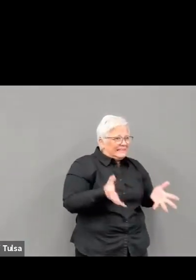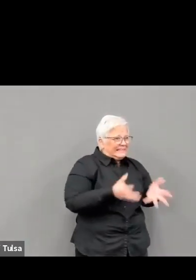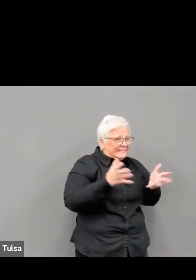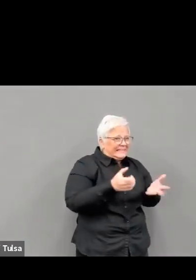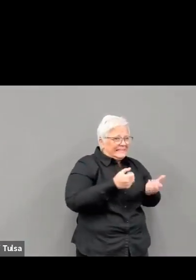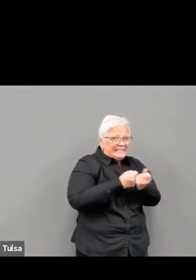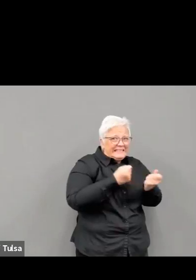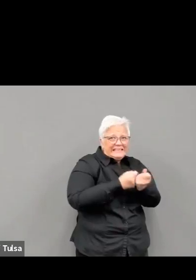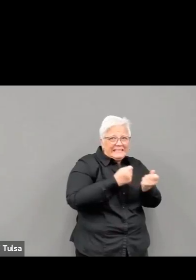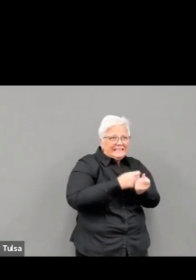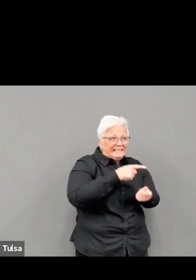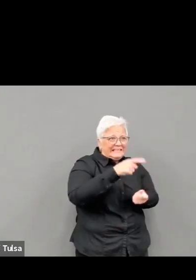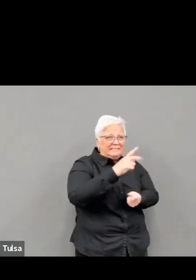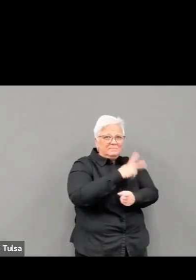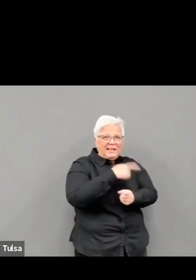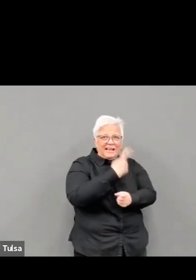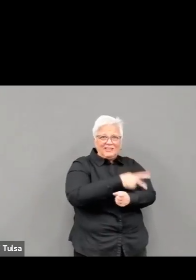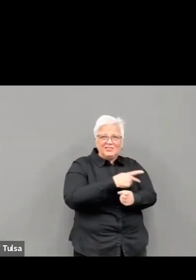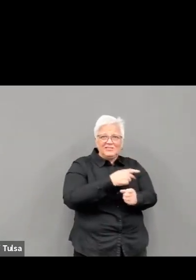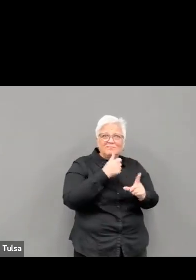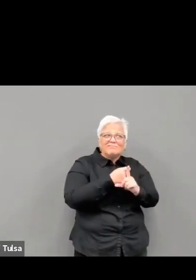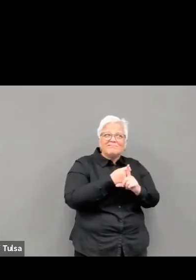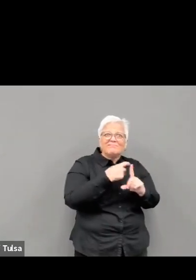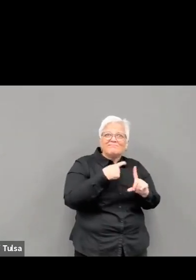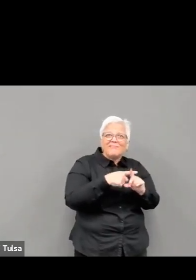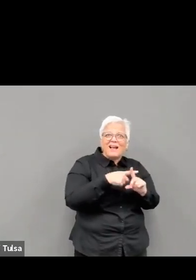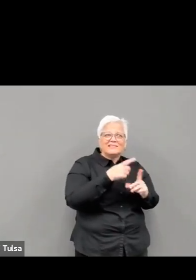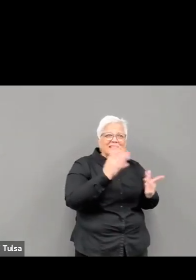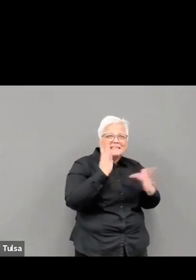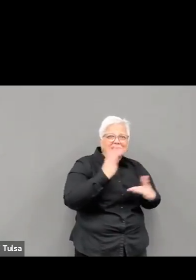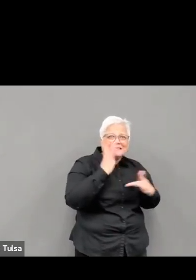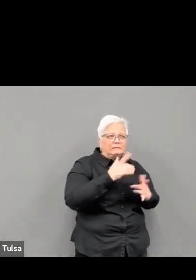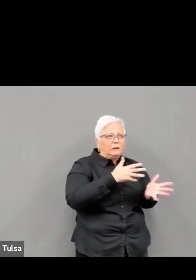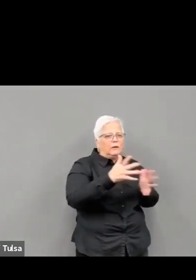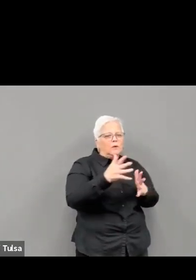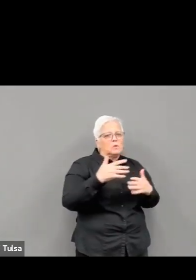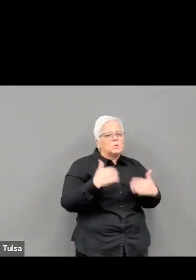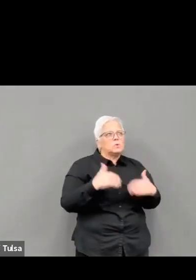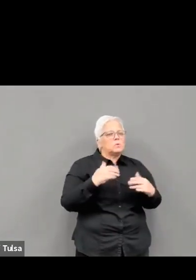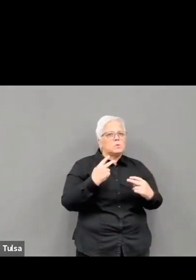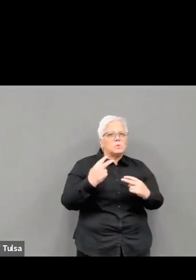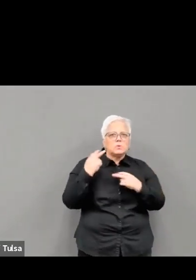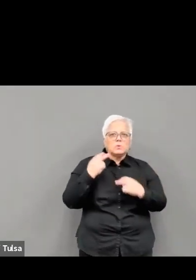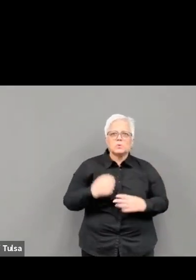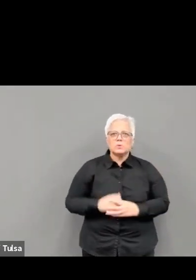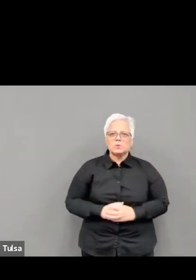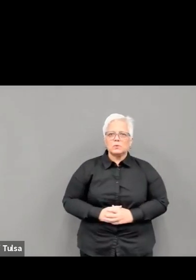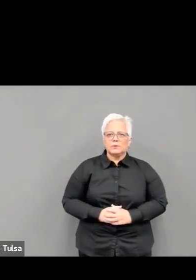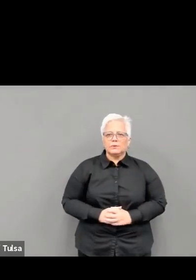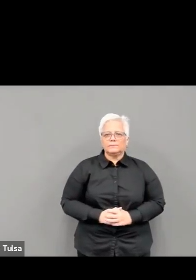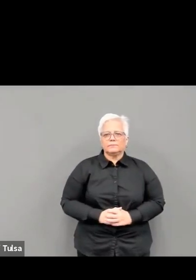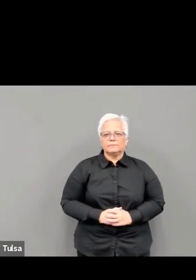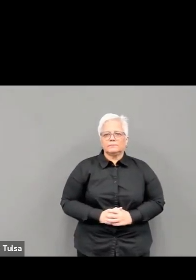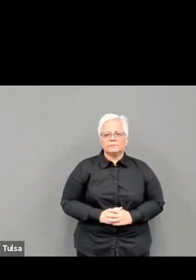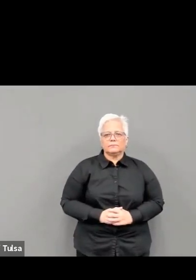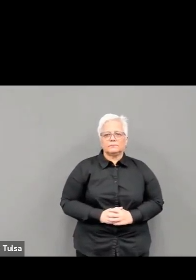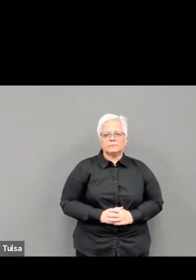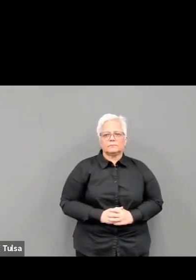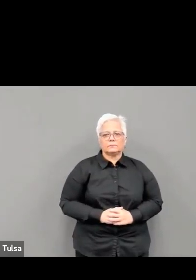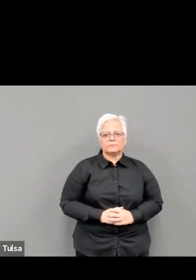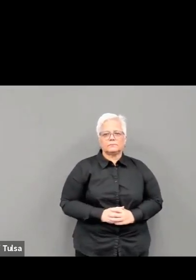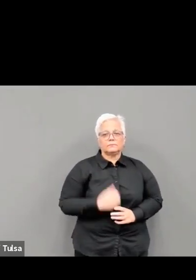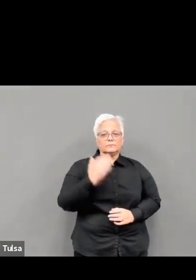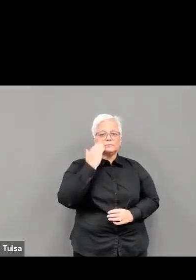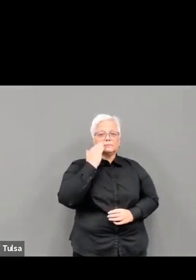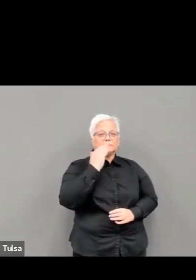We listen as they've urged Oklahomans to stay safe through mask wearing and social distancing, and heard their frustrations when those